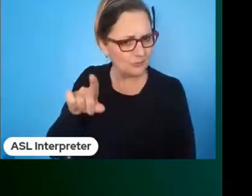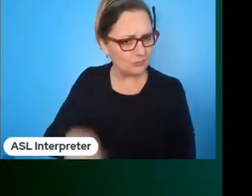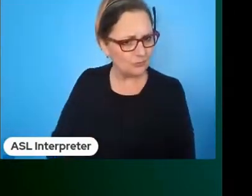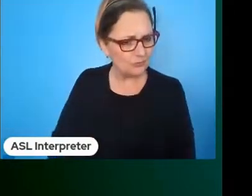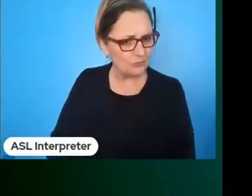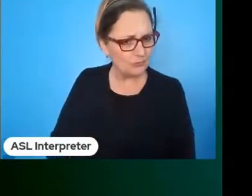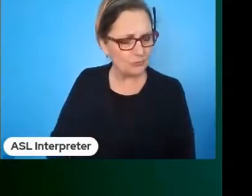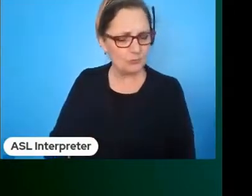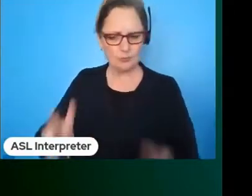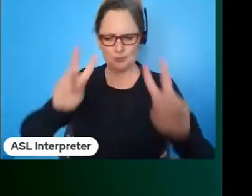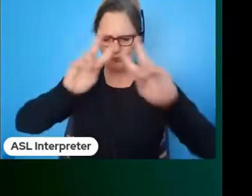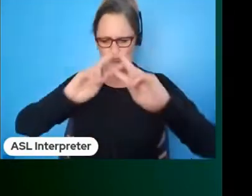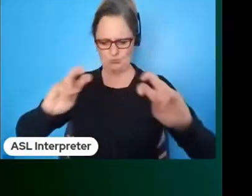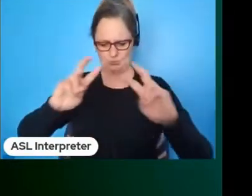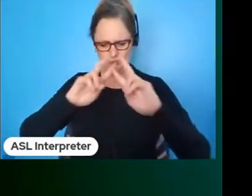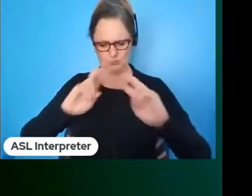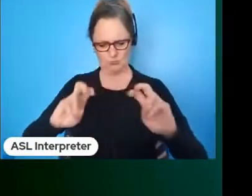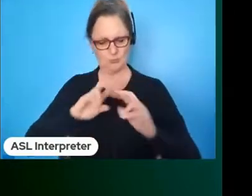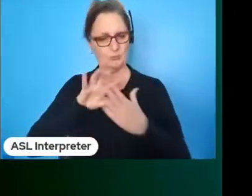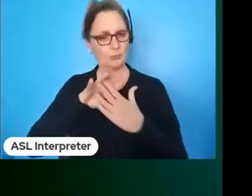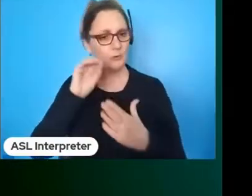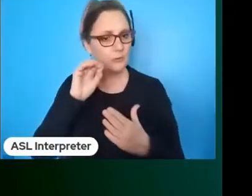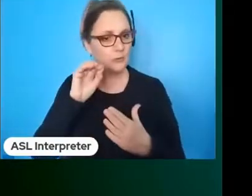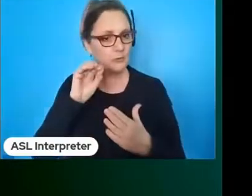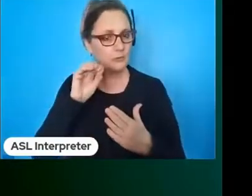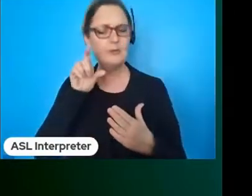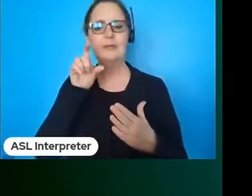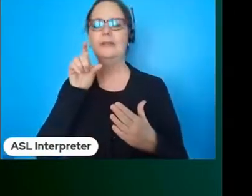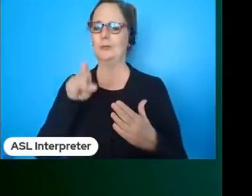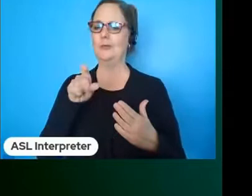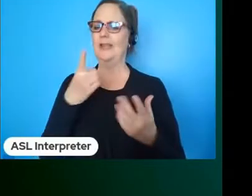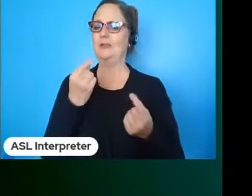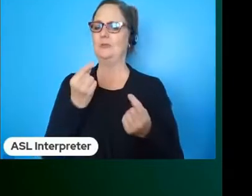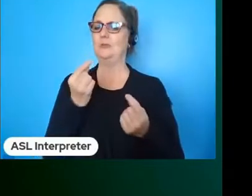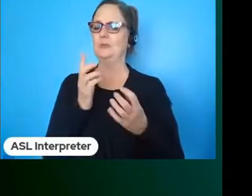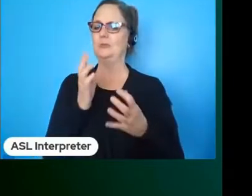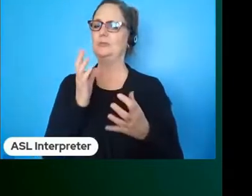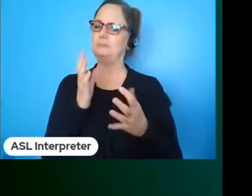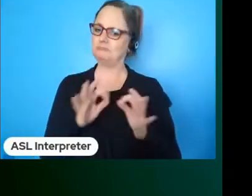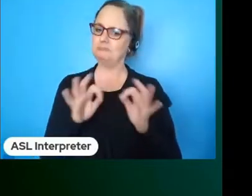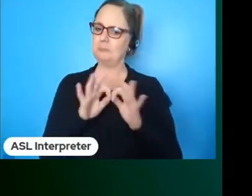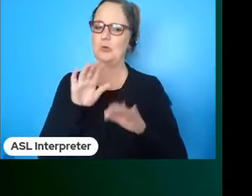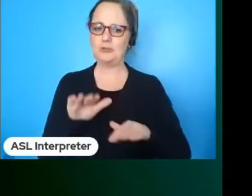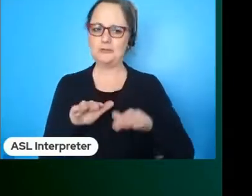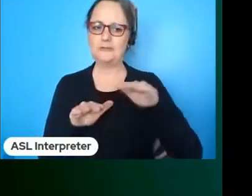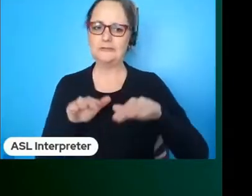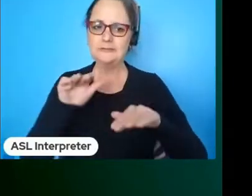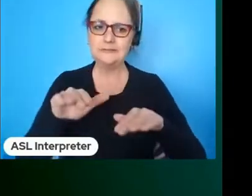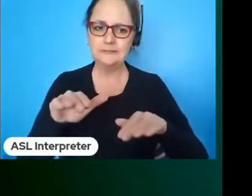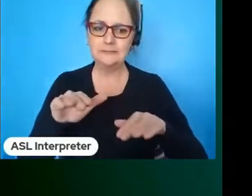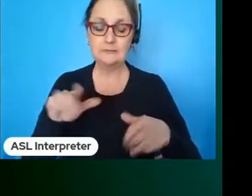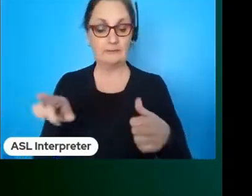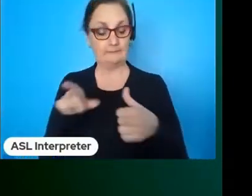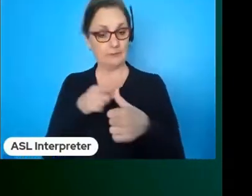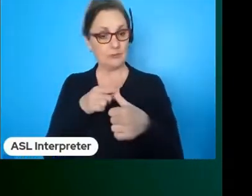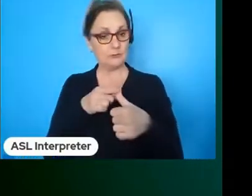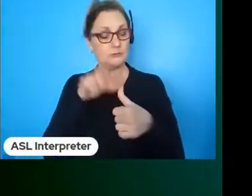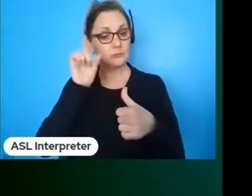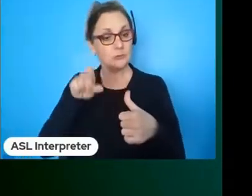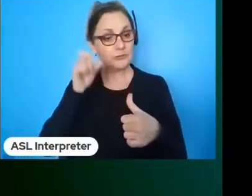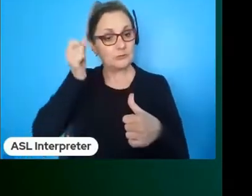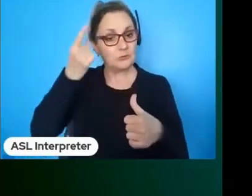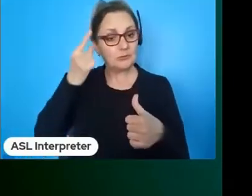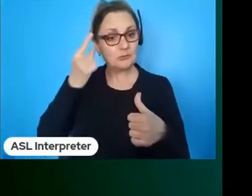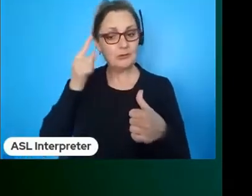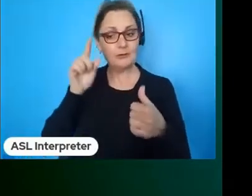what we learned from doing this is that there were some key steps that we had to take one of those was to make sure that the door was open to